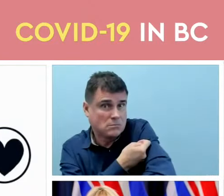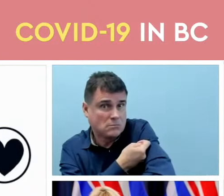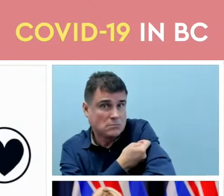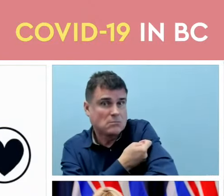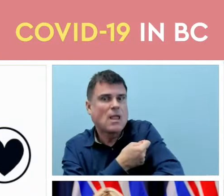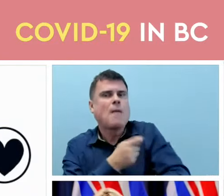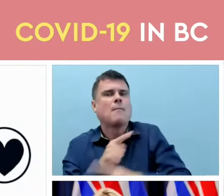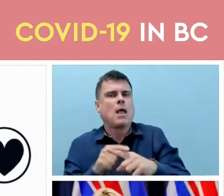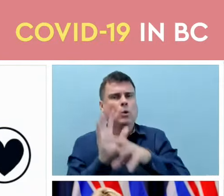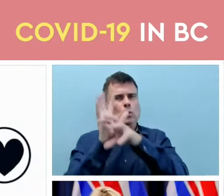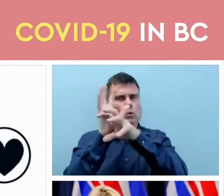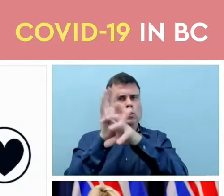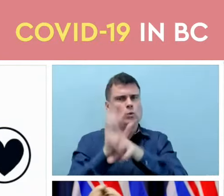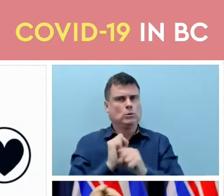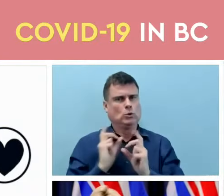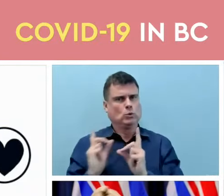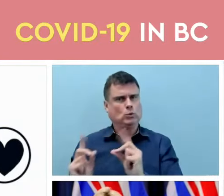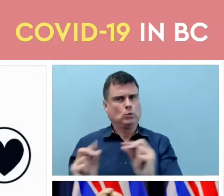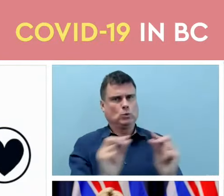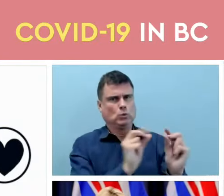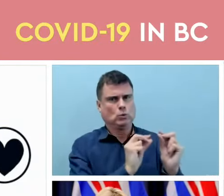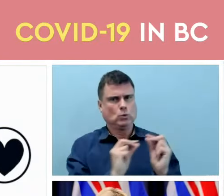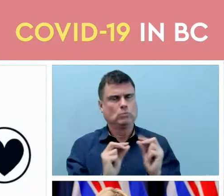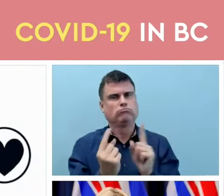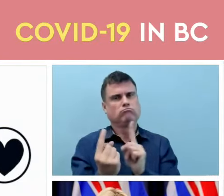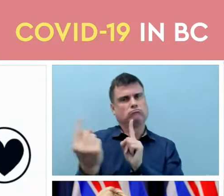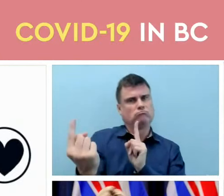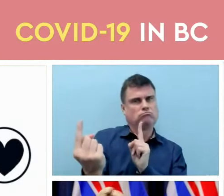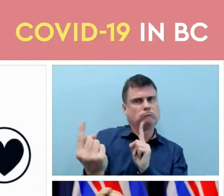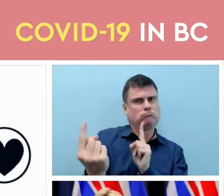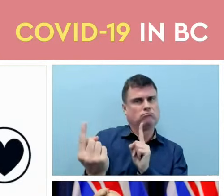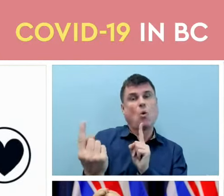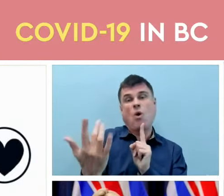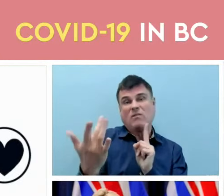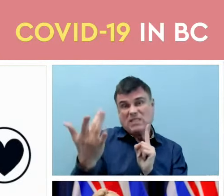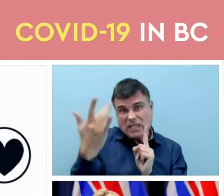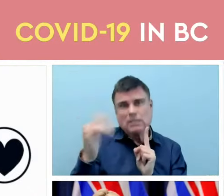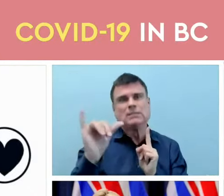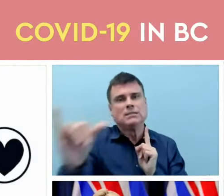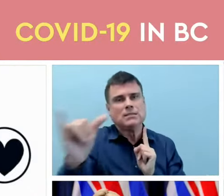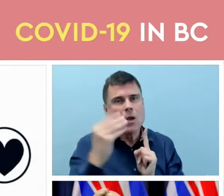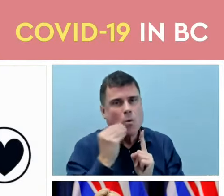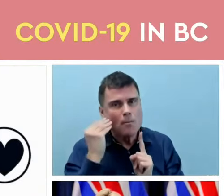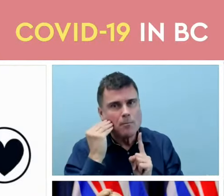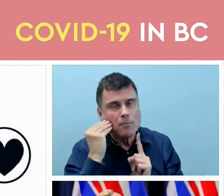doing. Like staying away when we sick. Like wearing a mask when it is appropriate.